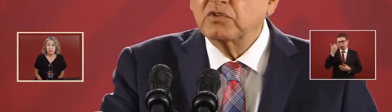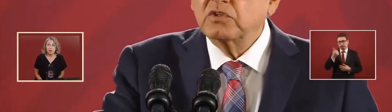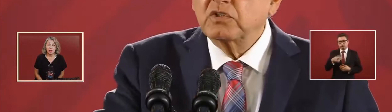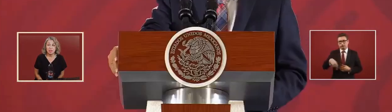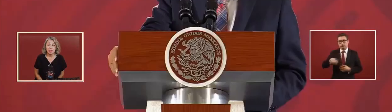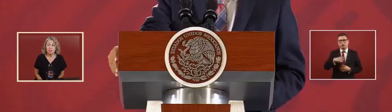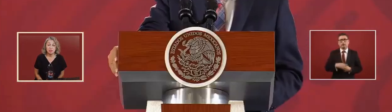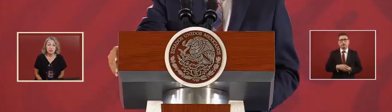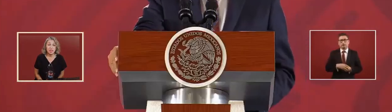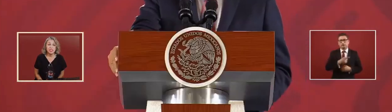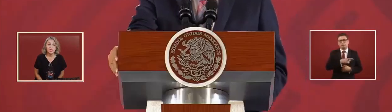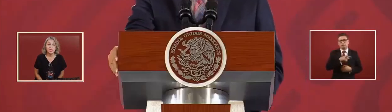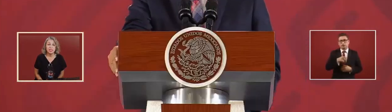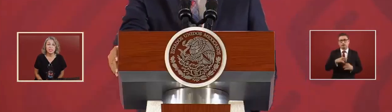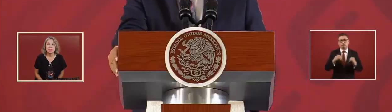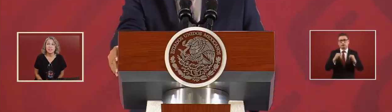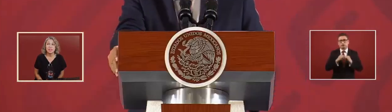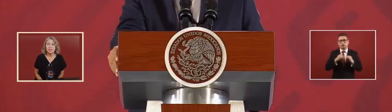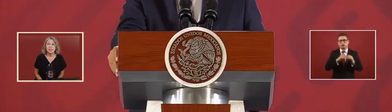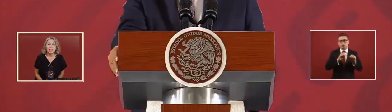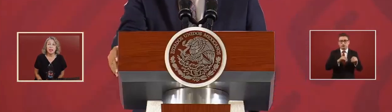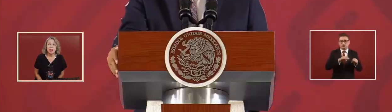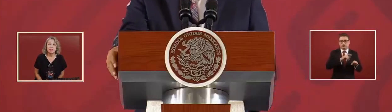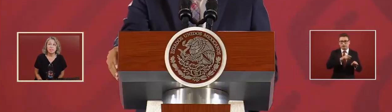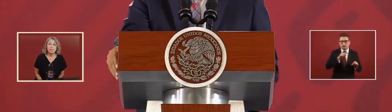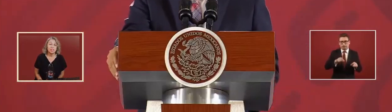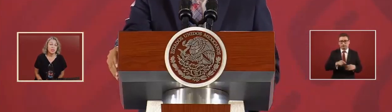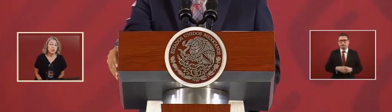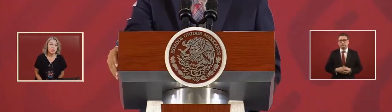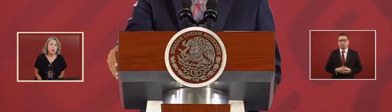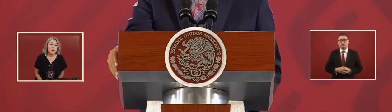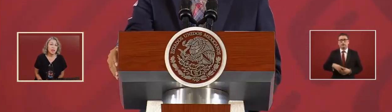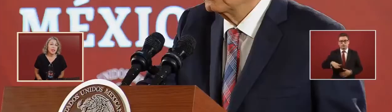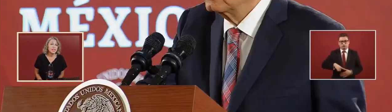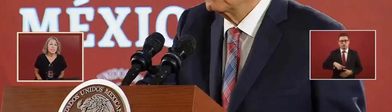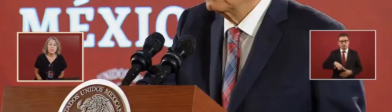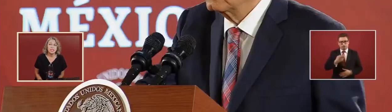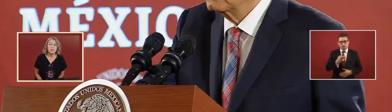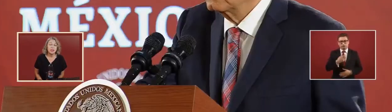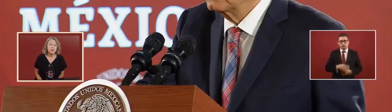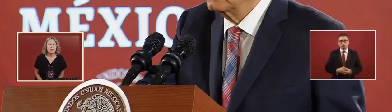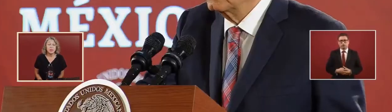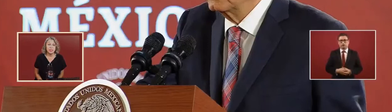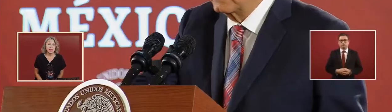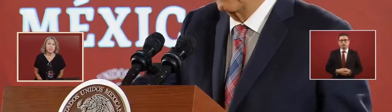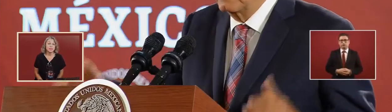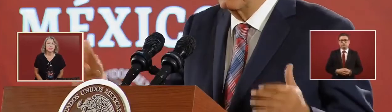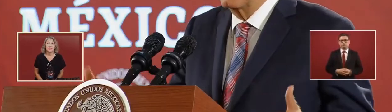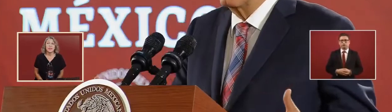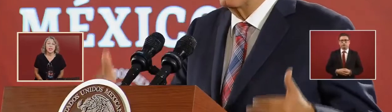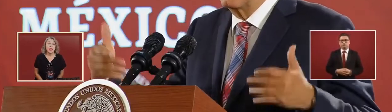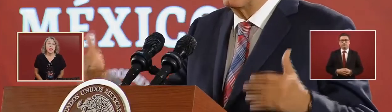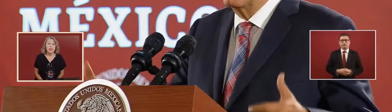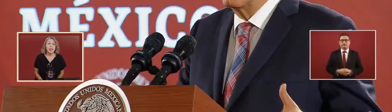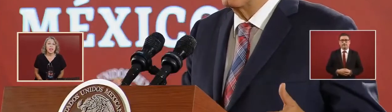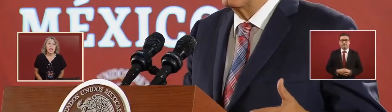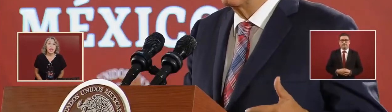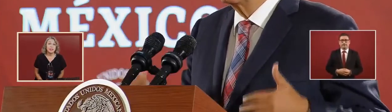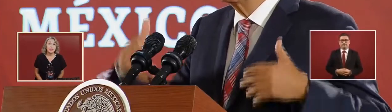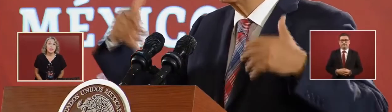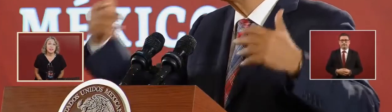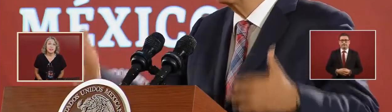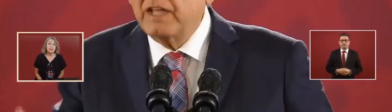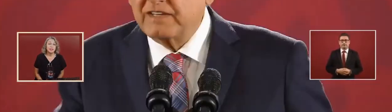offices, agencies of the government, and that they need to help